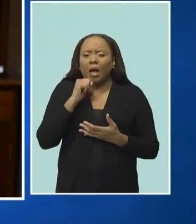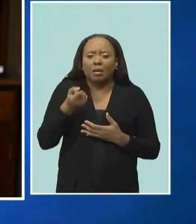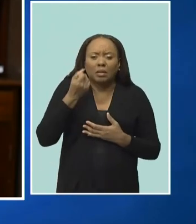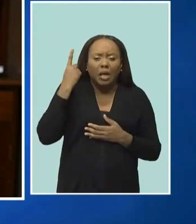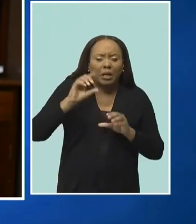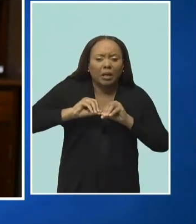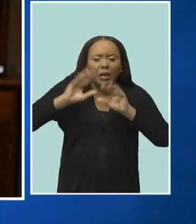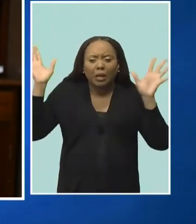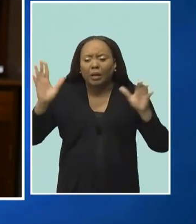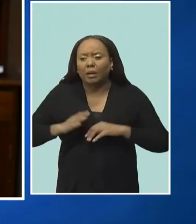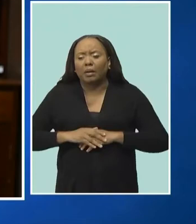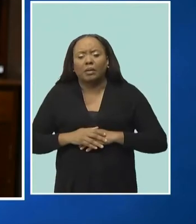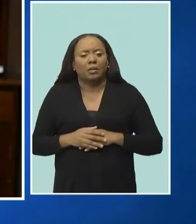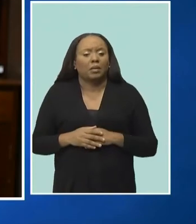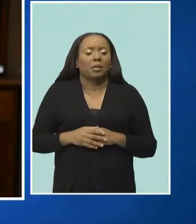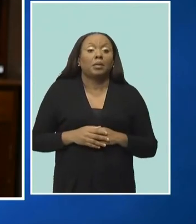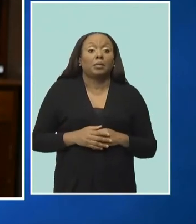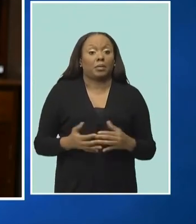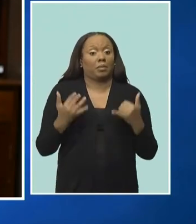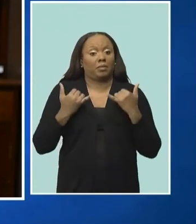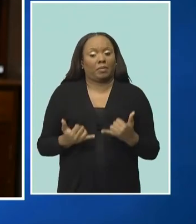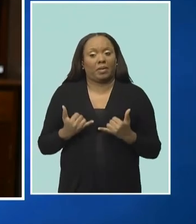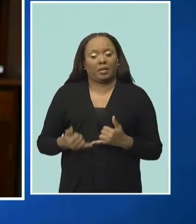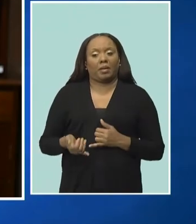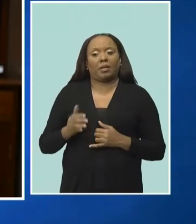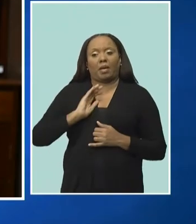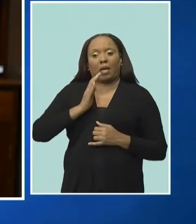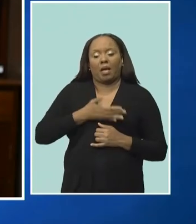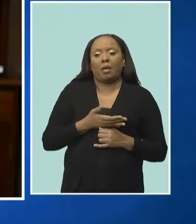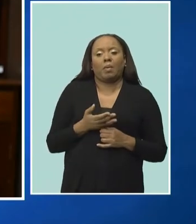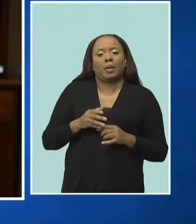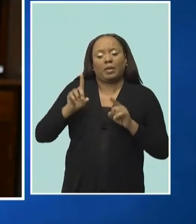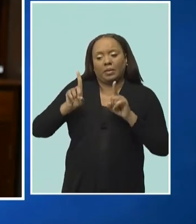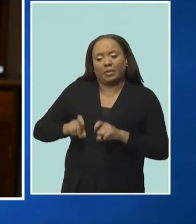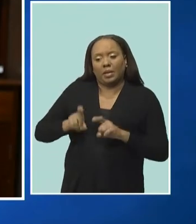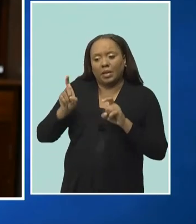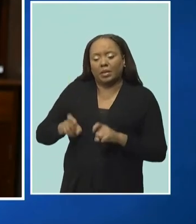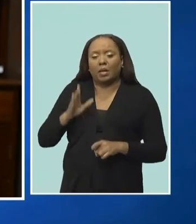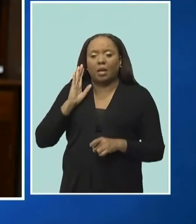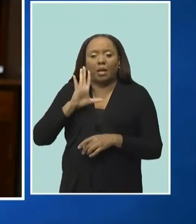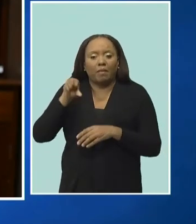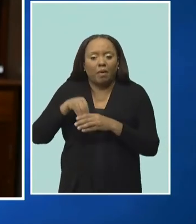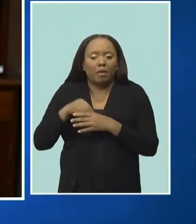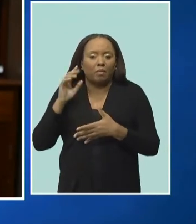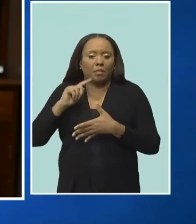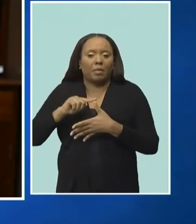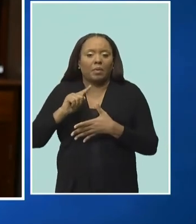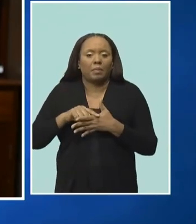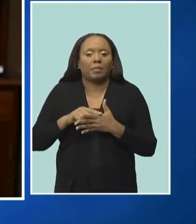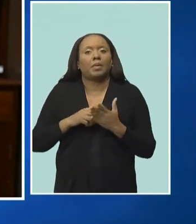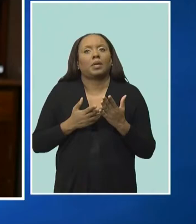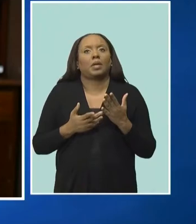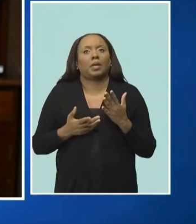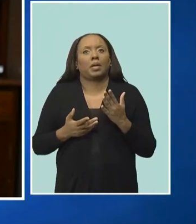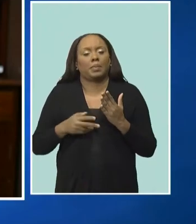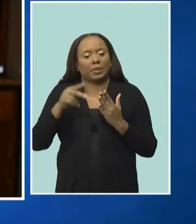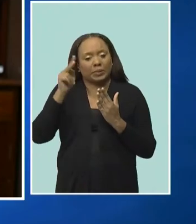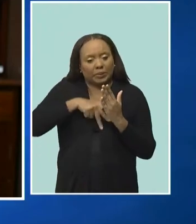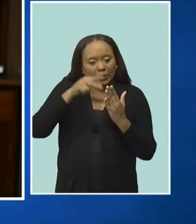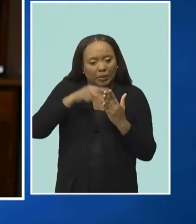At this time, the assessments will cover literacy, numeracy,